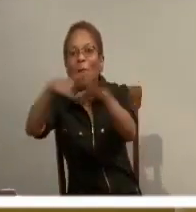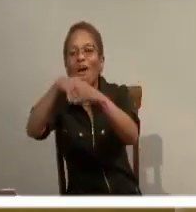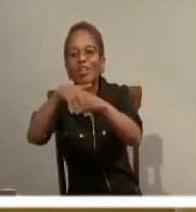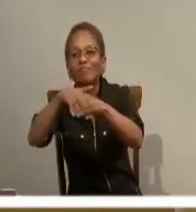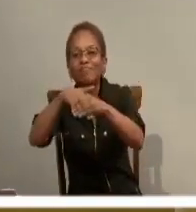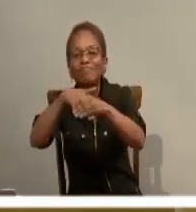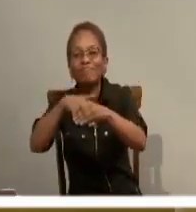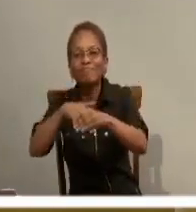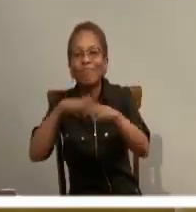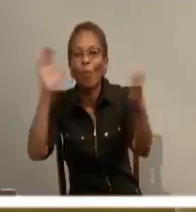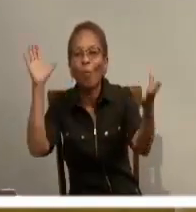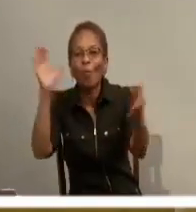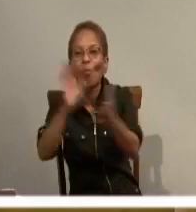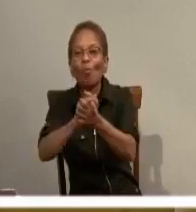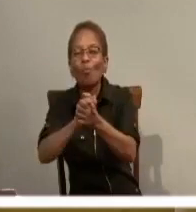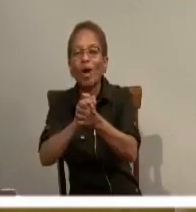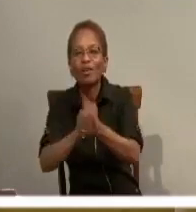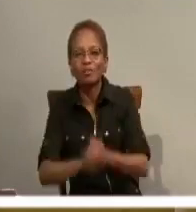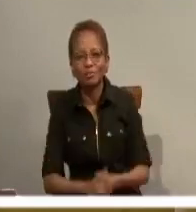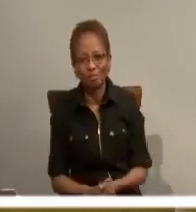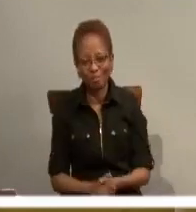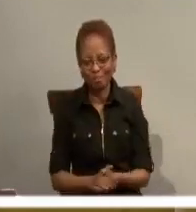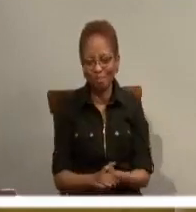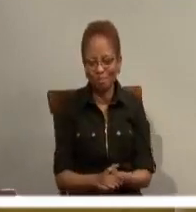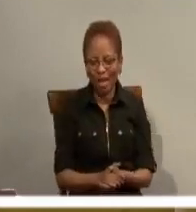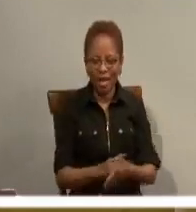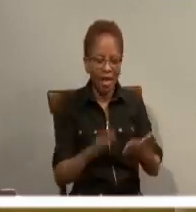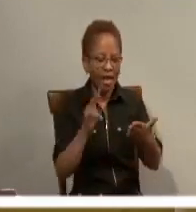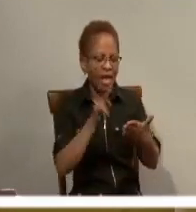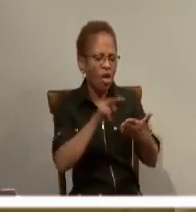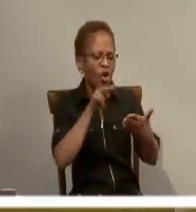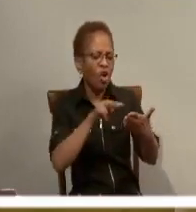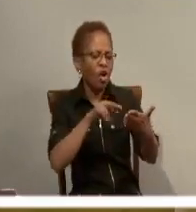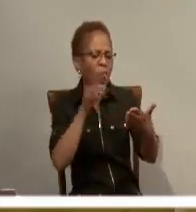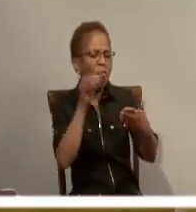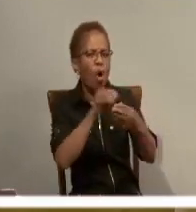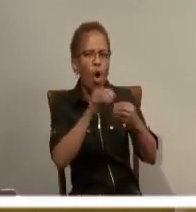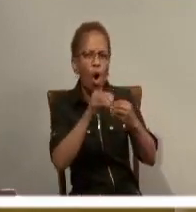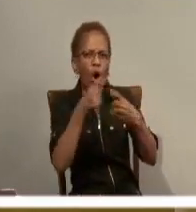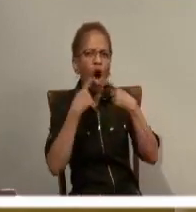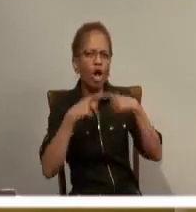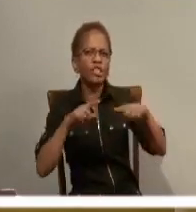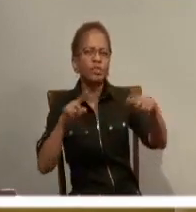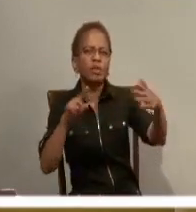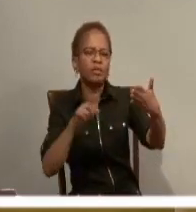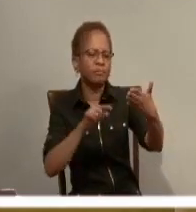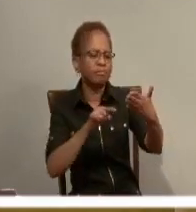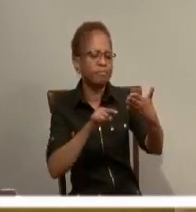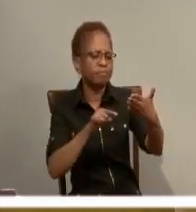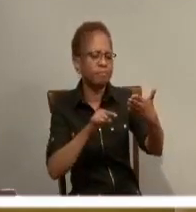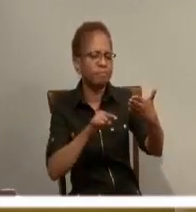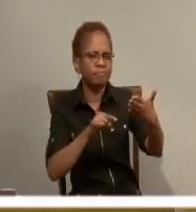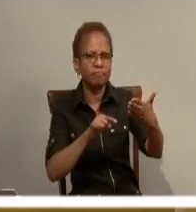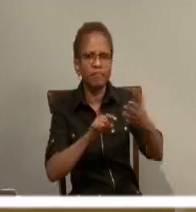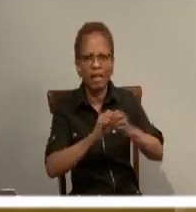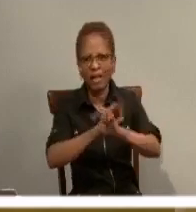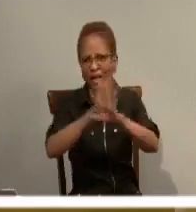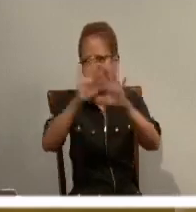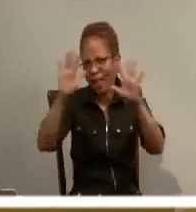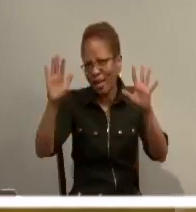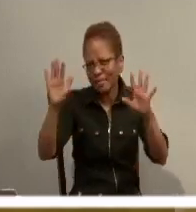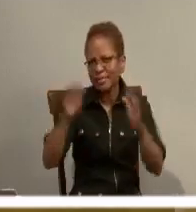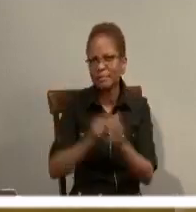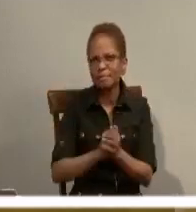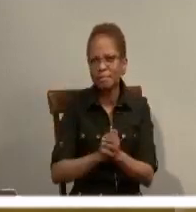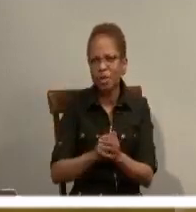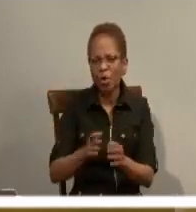The But the gospel gives us some other clues. Because when we're speaking about lights, we have to go back to Matthew